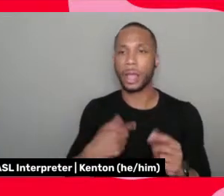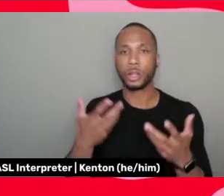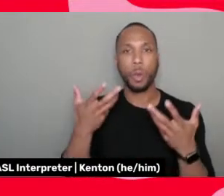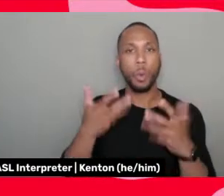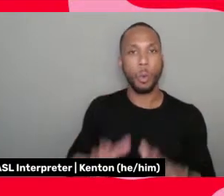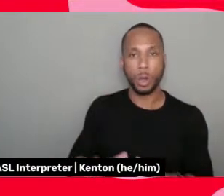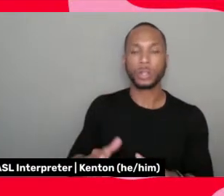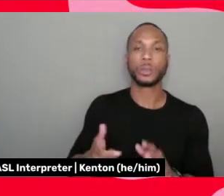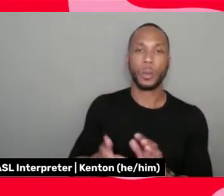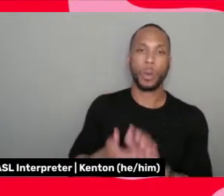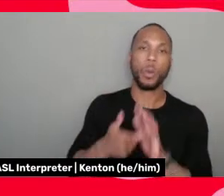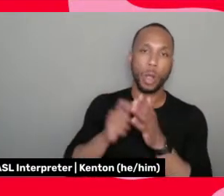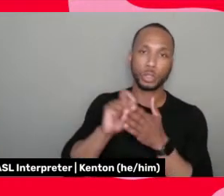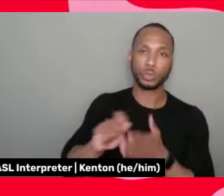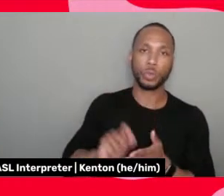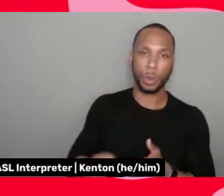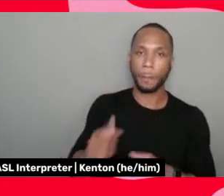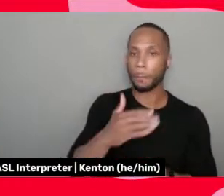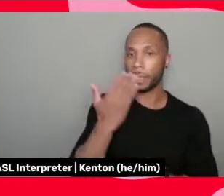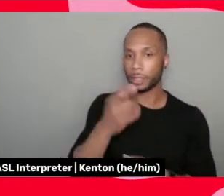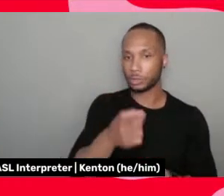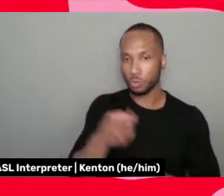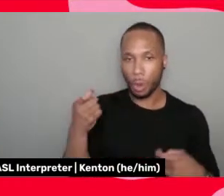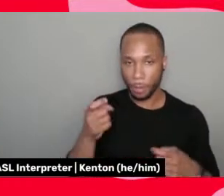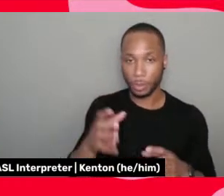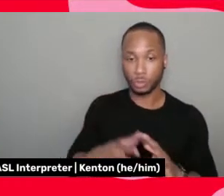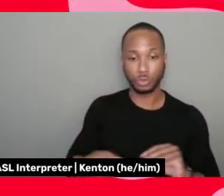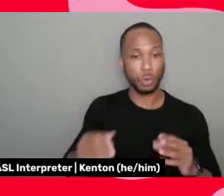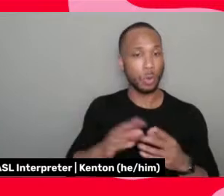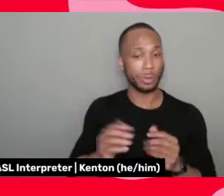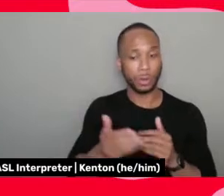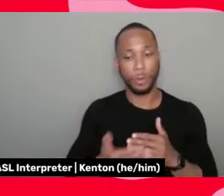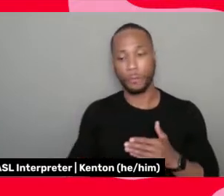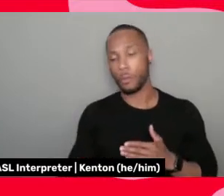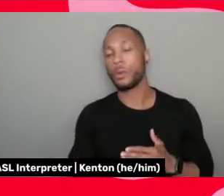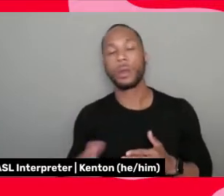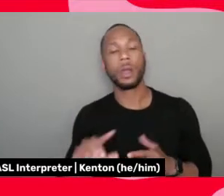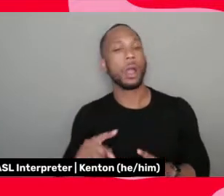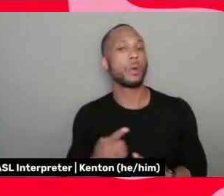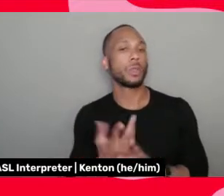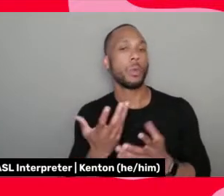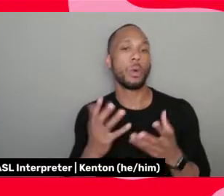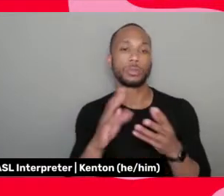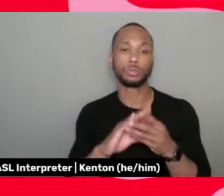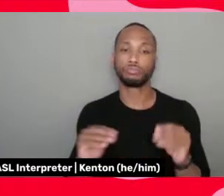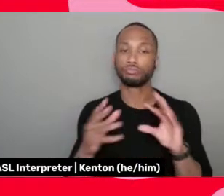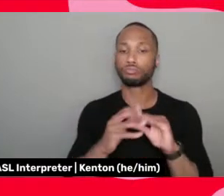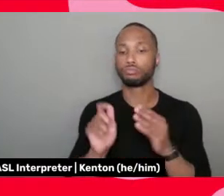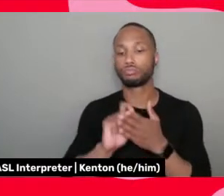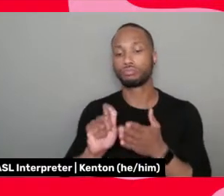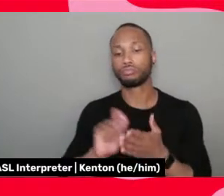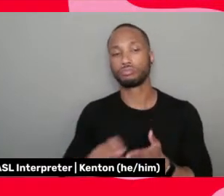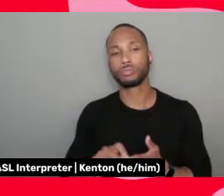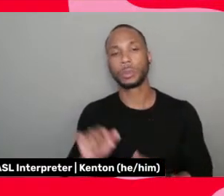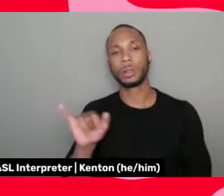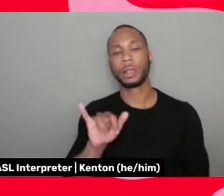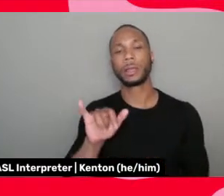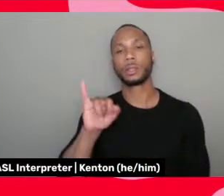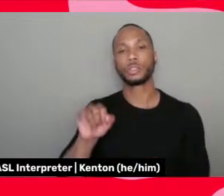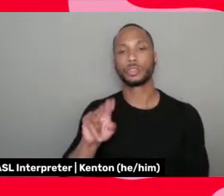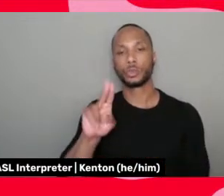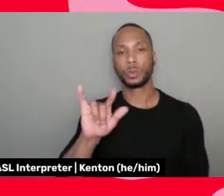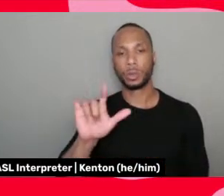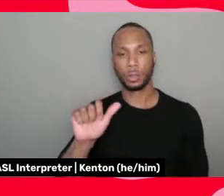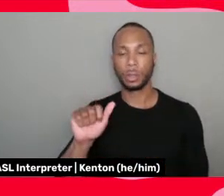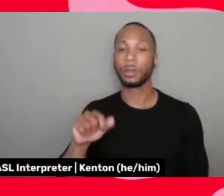to write black trauma stories anymore. I want to just write, like, I want to just write stories similar to Julia, where, you know,